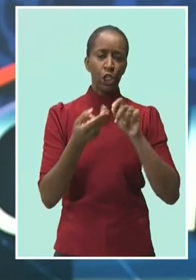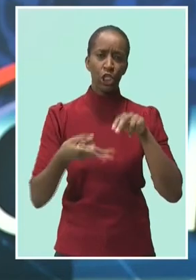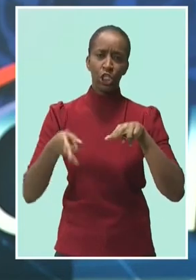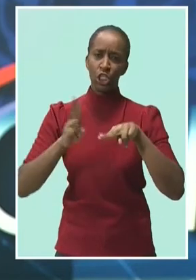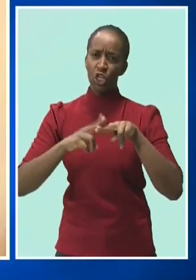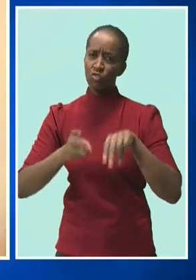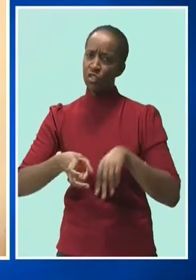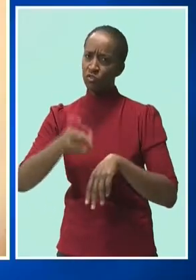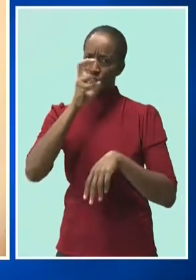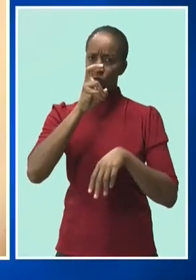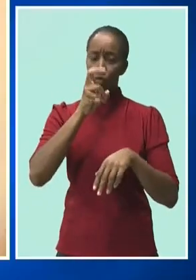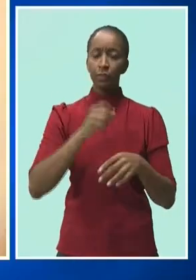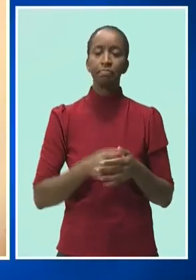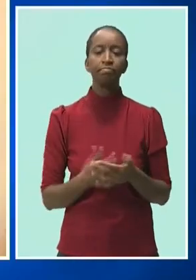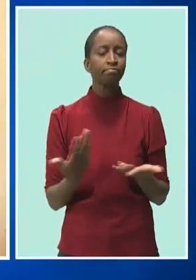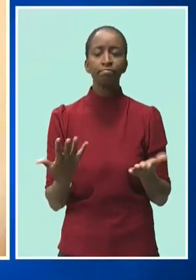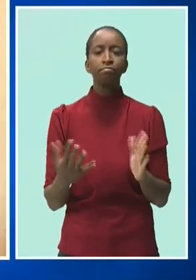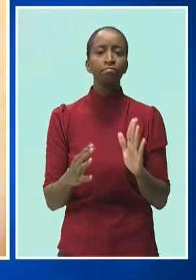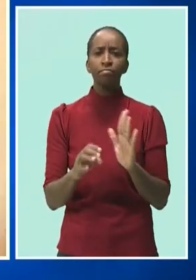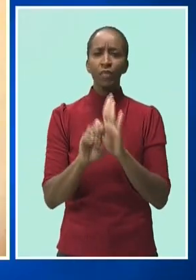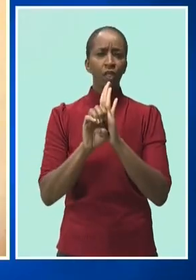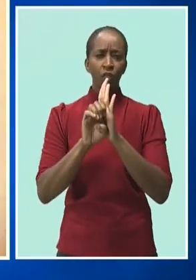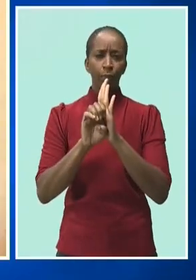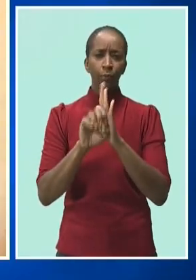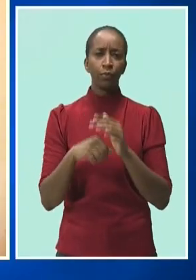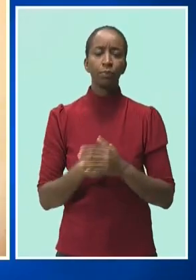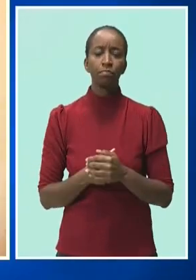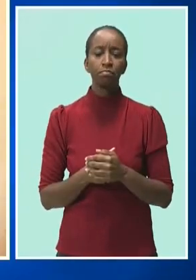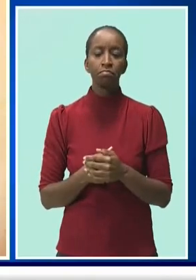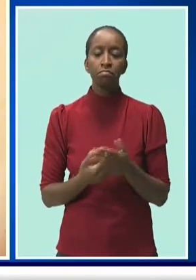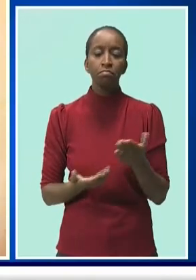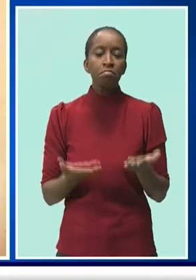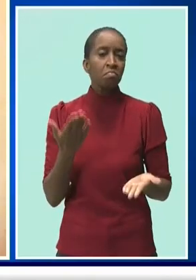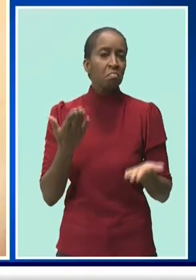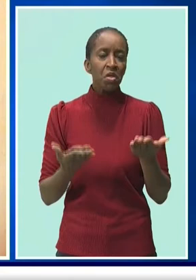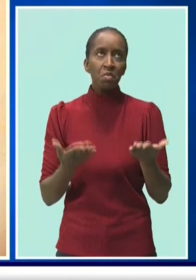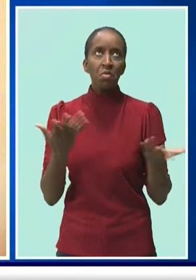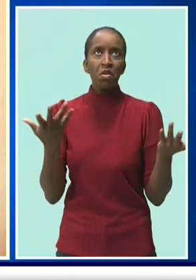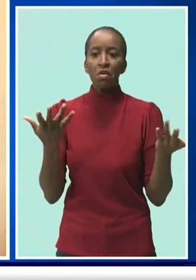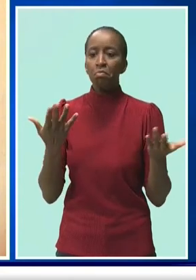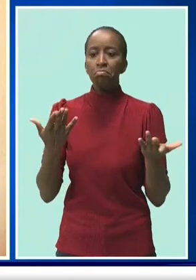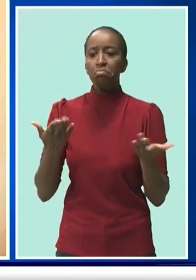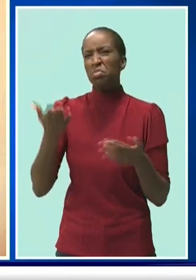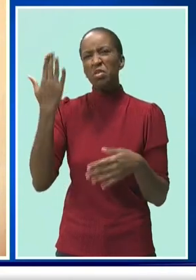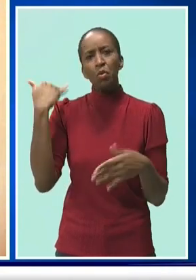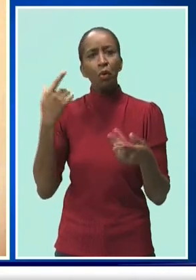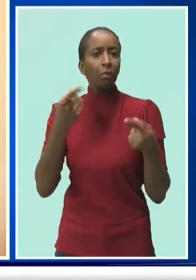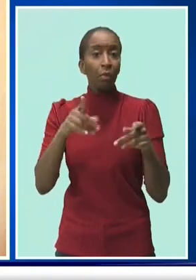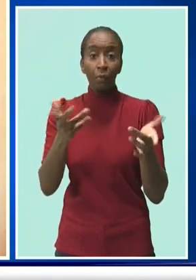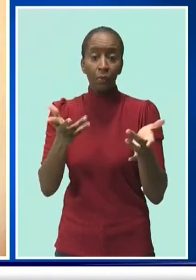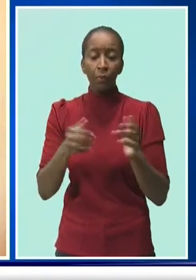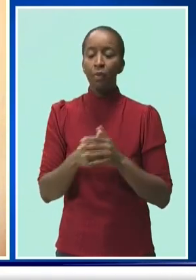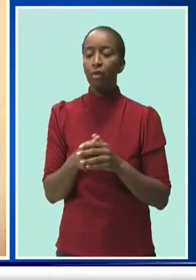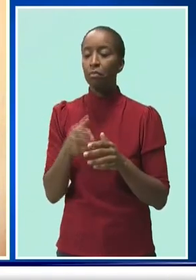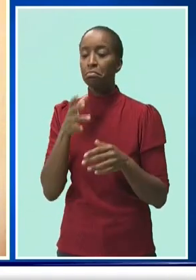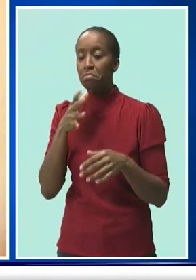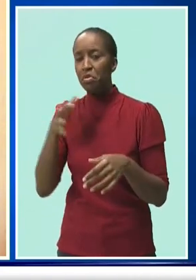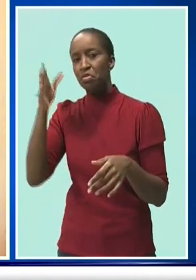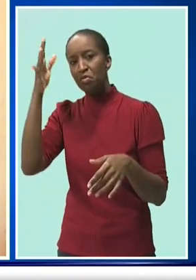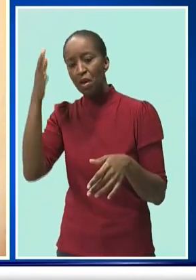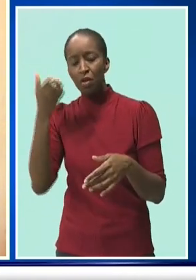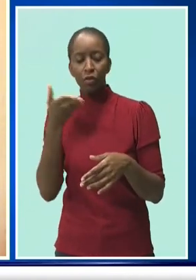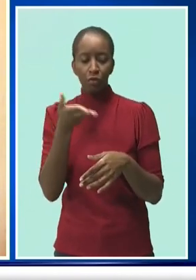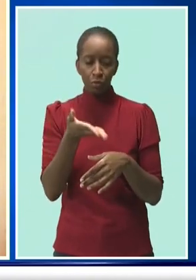For example, sometimes you may have a parent who had a sick child. The nursery may have called